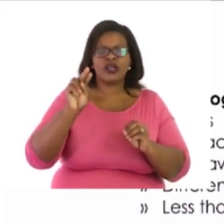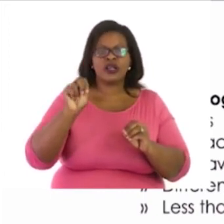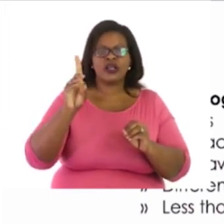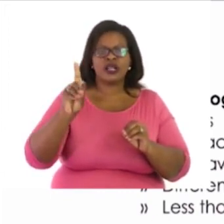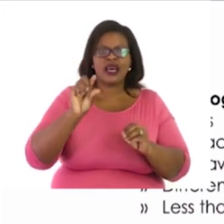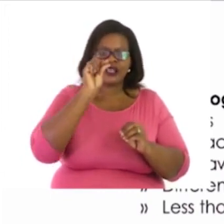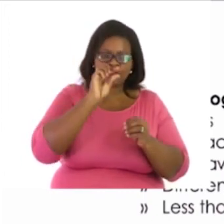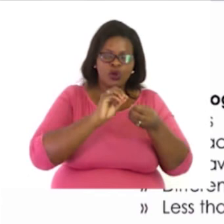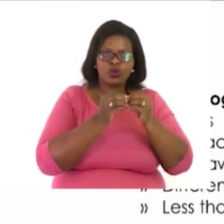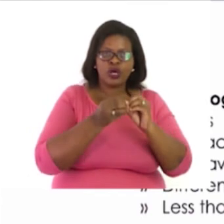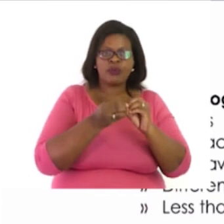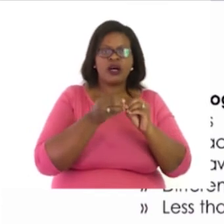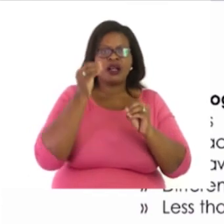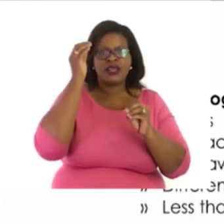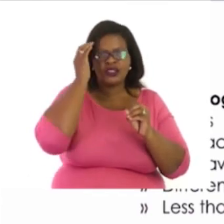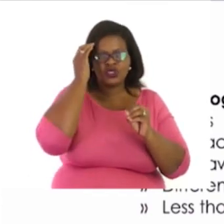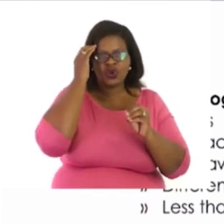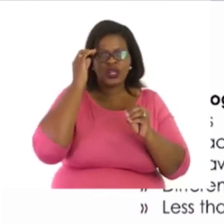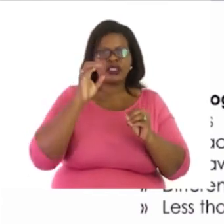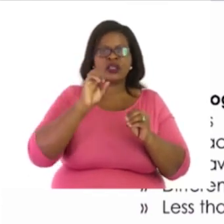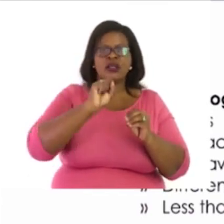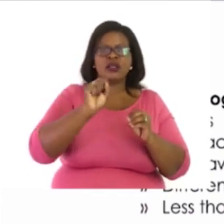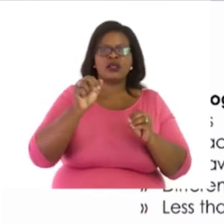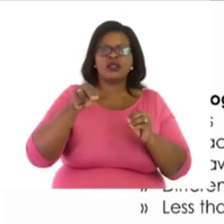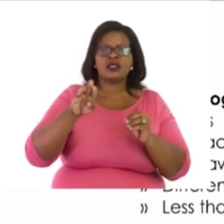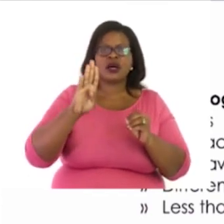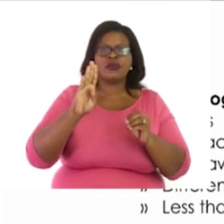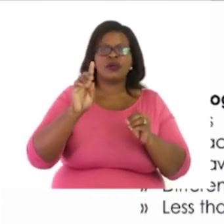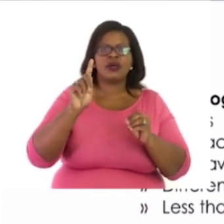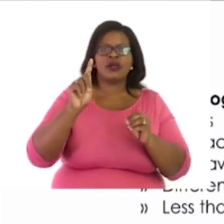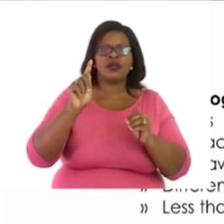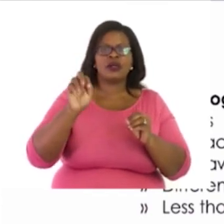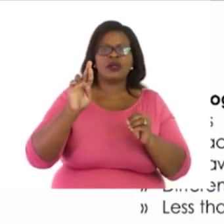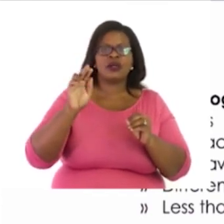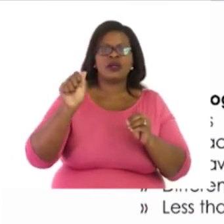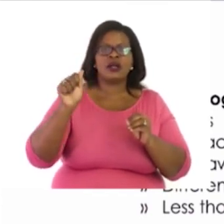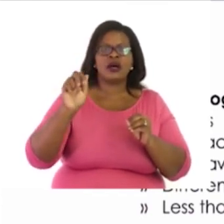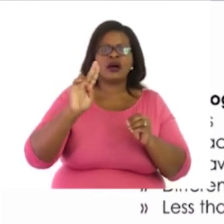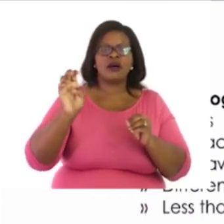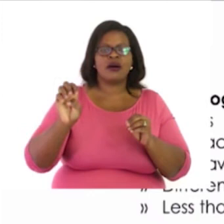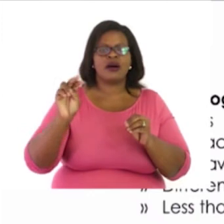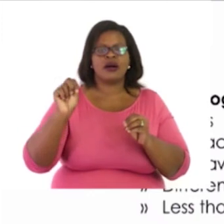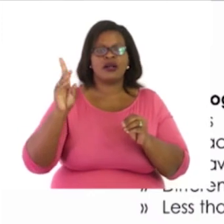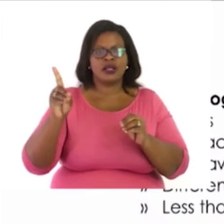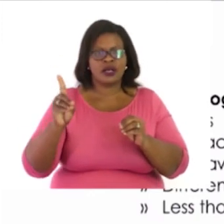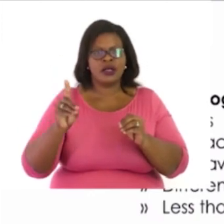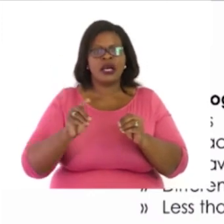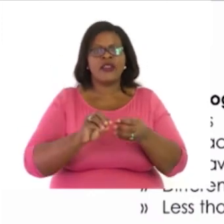is known as the difference. Please remember these three names. The big number.